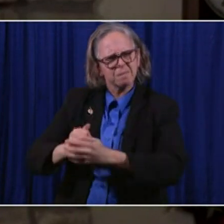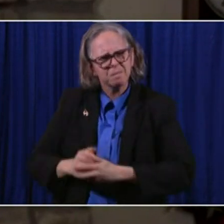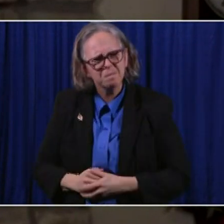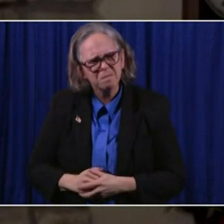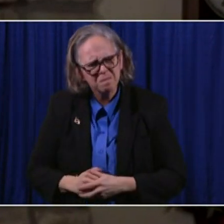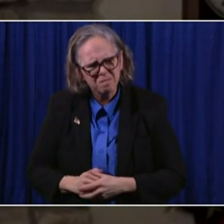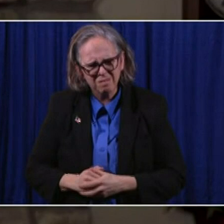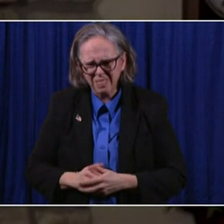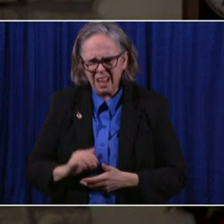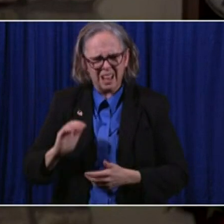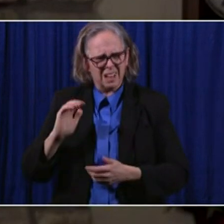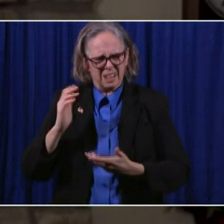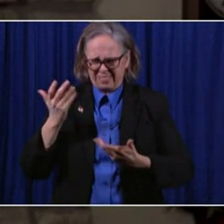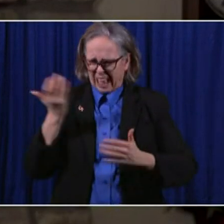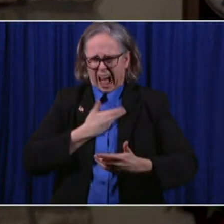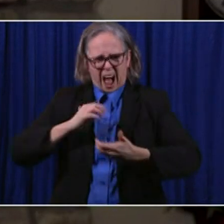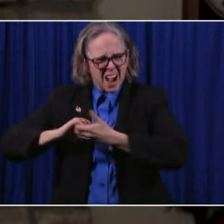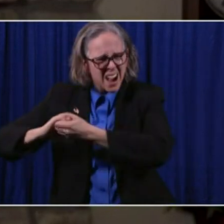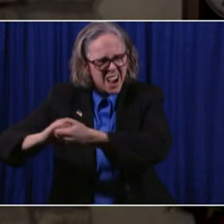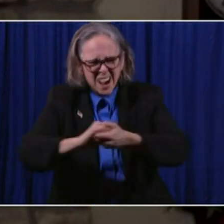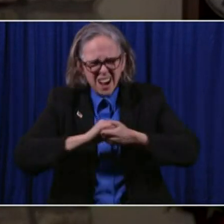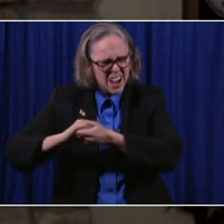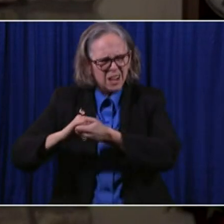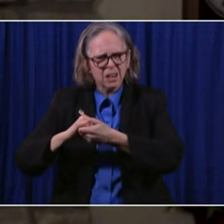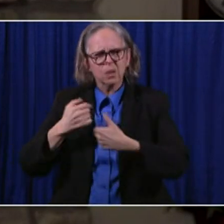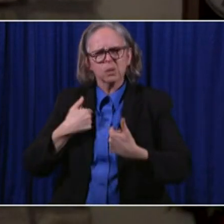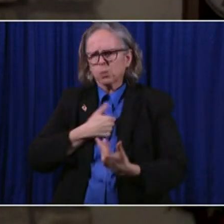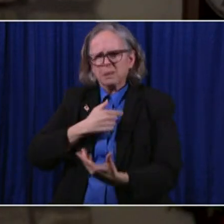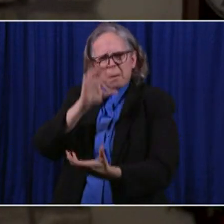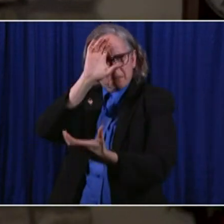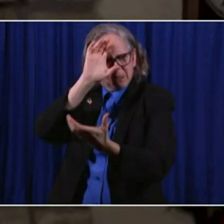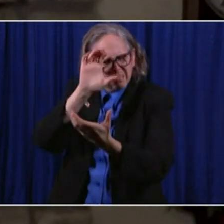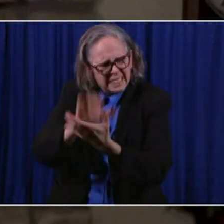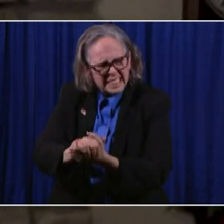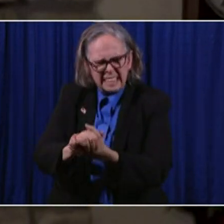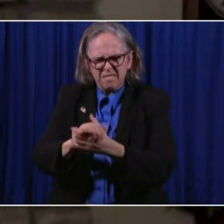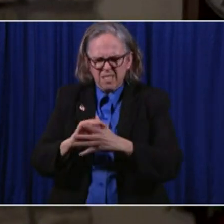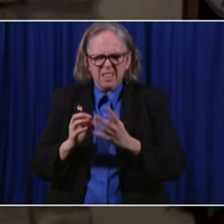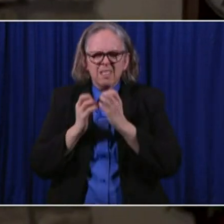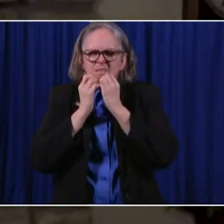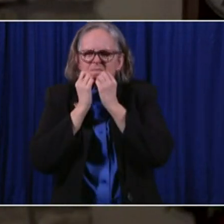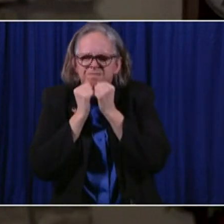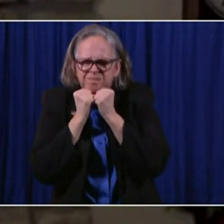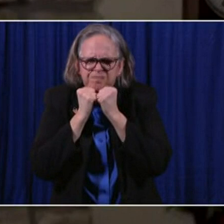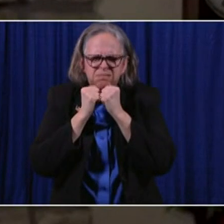a belief in a basic core set of values.